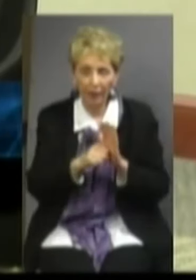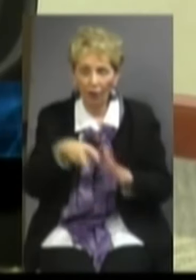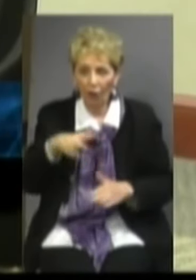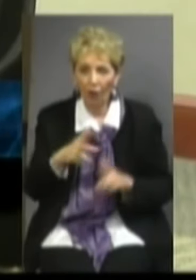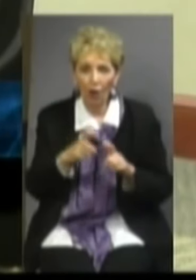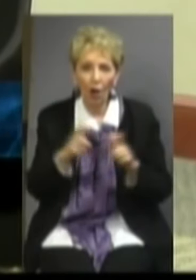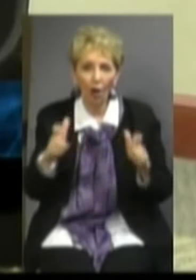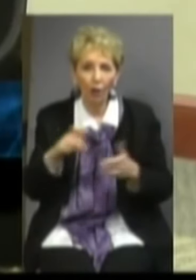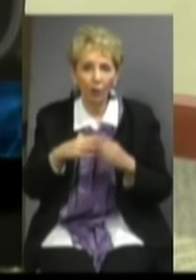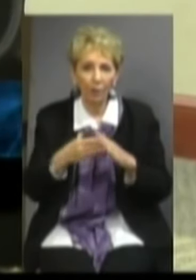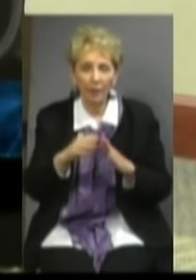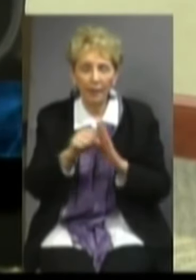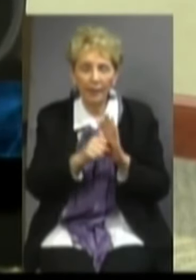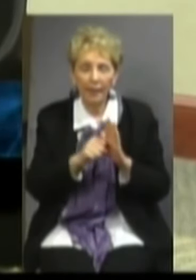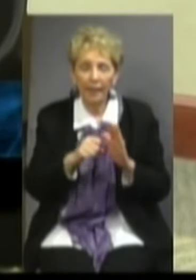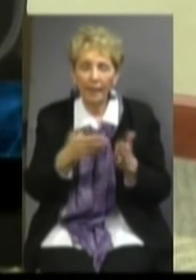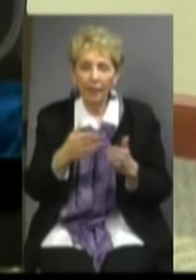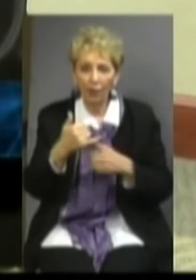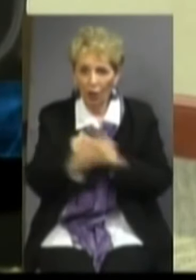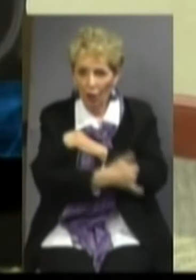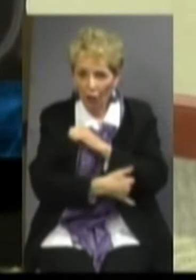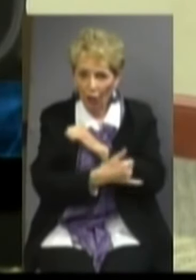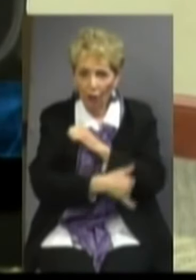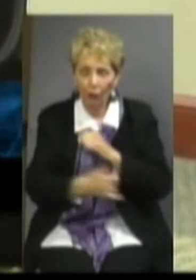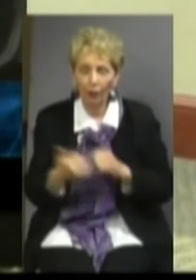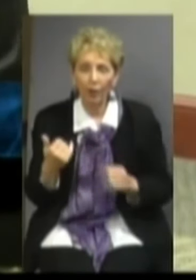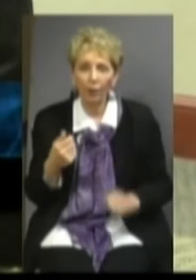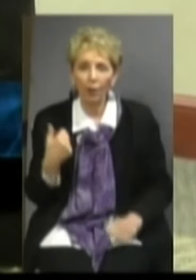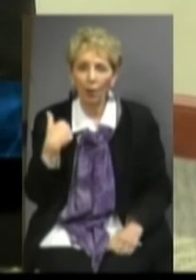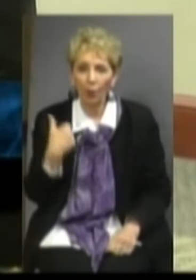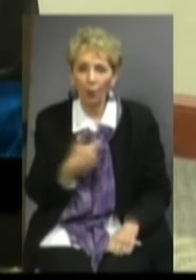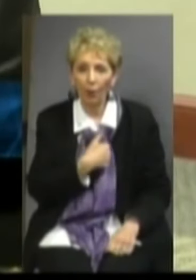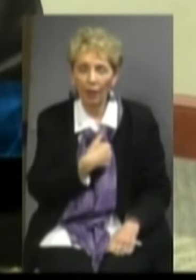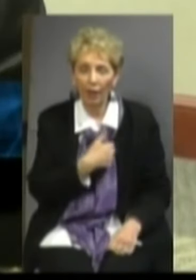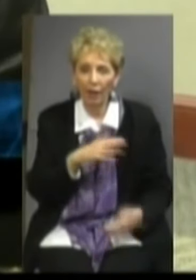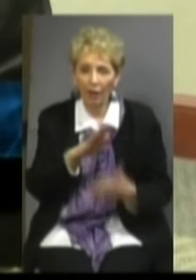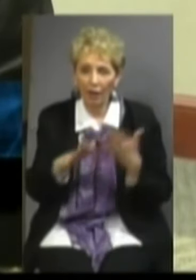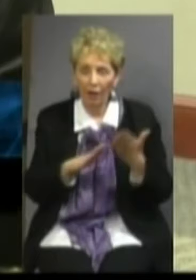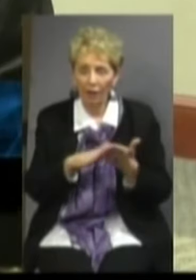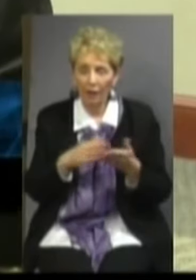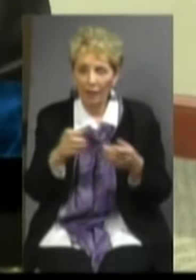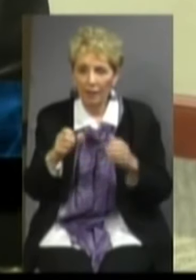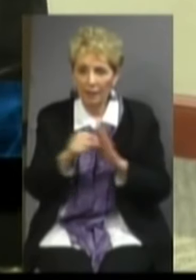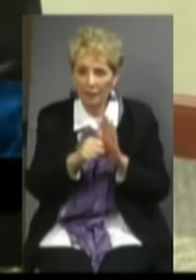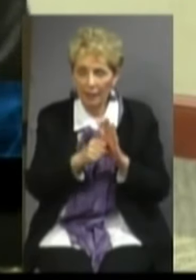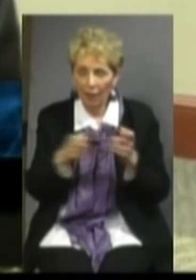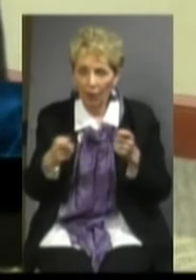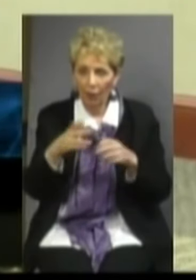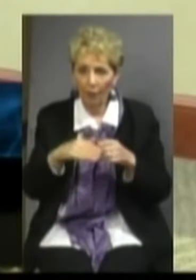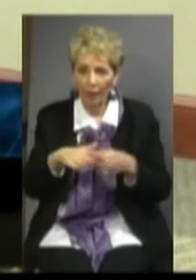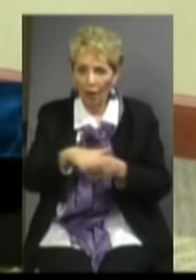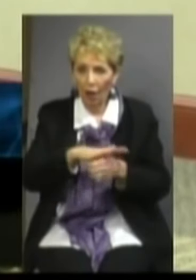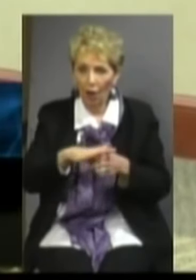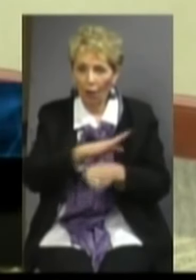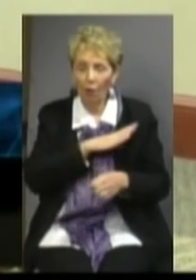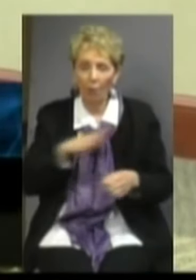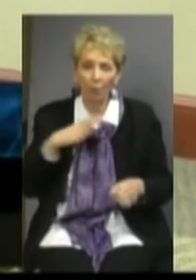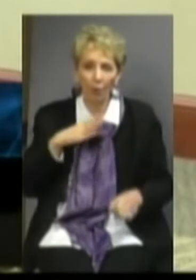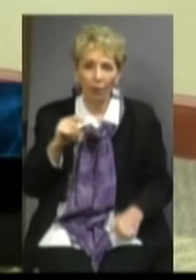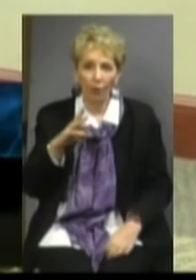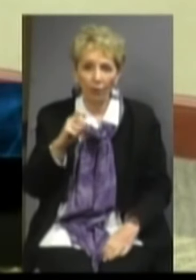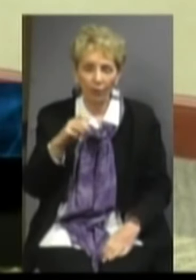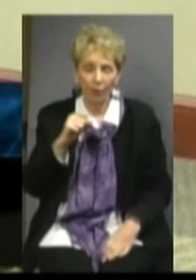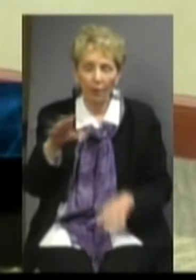largest community college system in the country. Community colleges in this state are controlled by a local board of trustees that are made up by